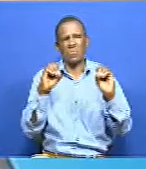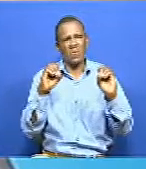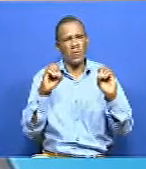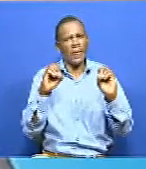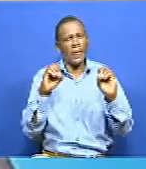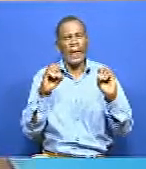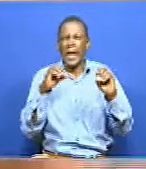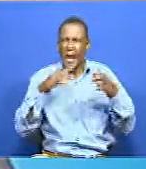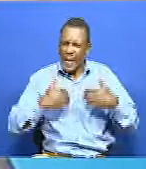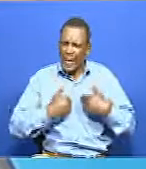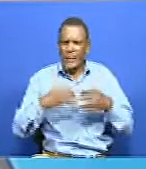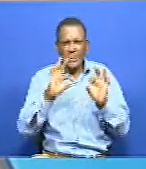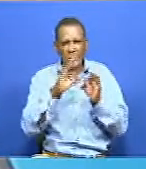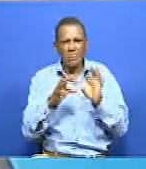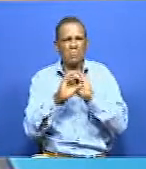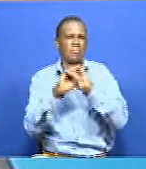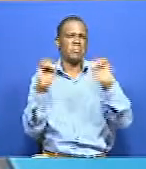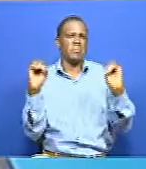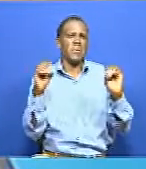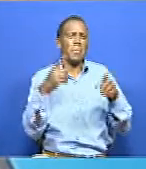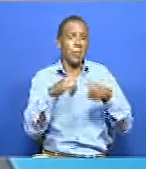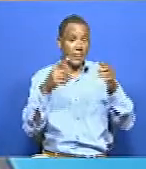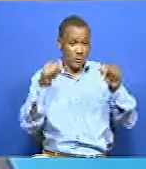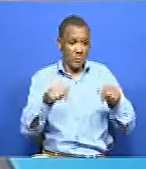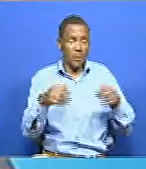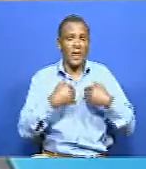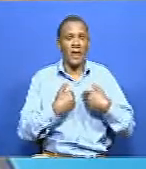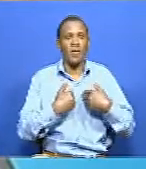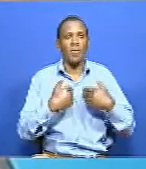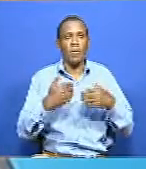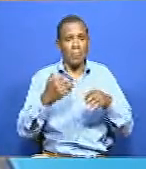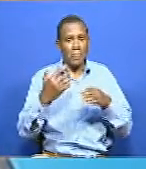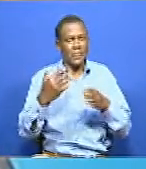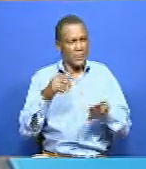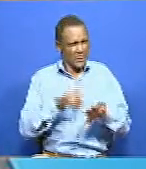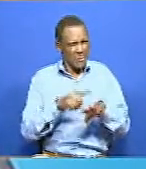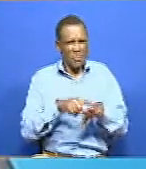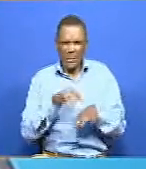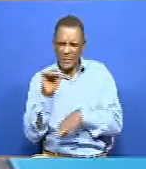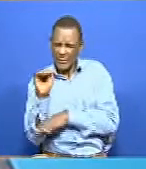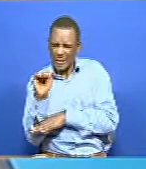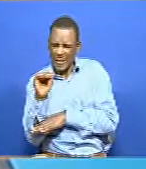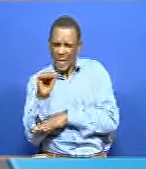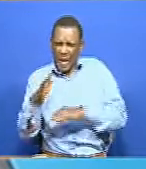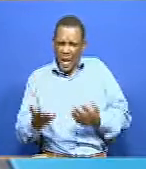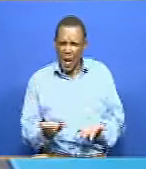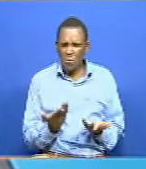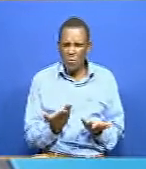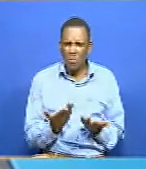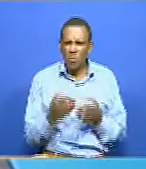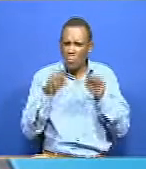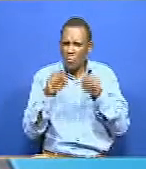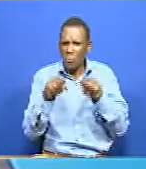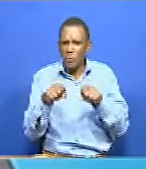sign language interpreter captioned what we currently have. So when we are getting into the space, are asking ourselves, how can we push, how can we advocate